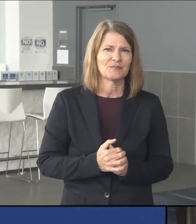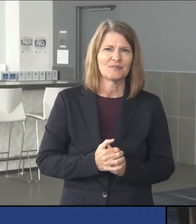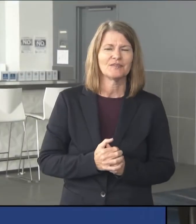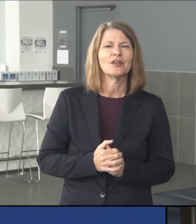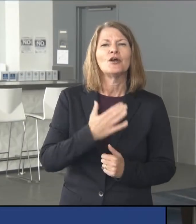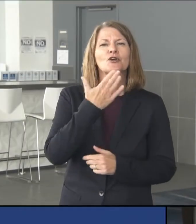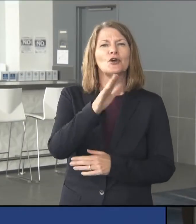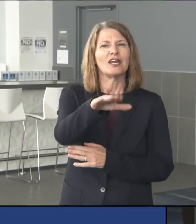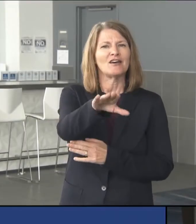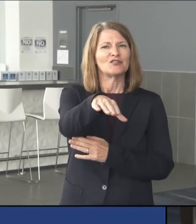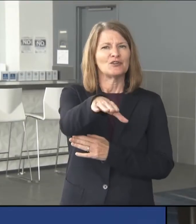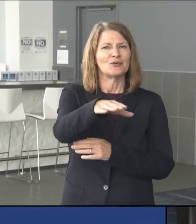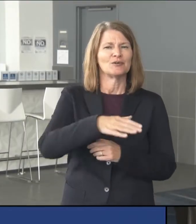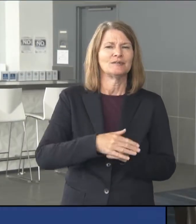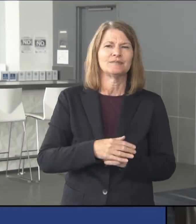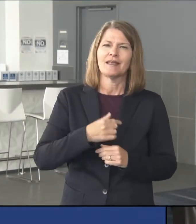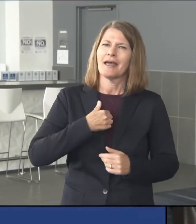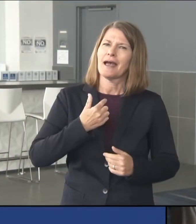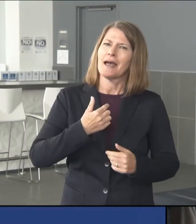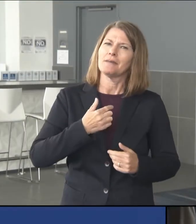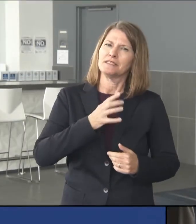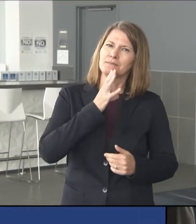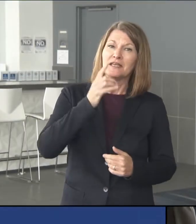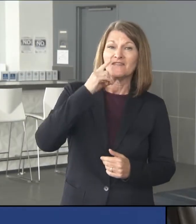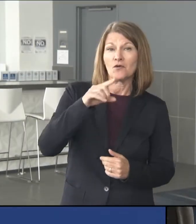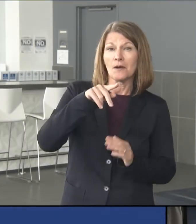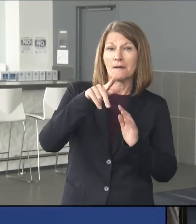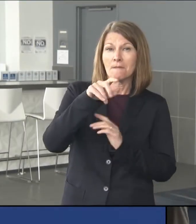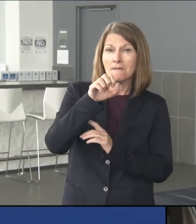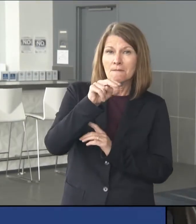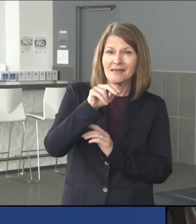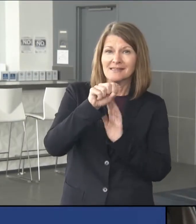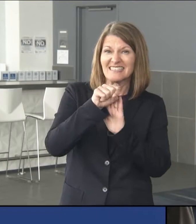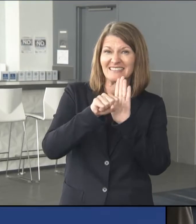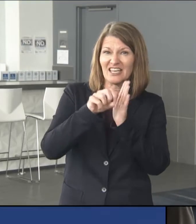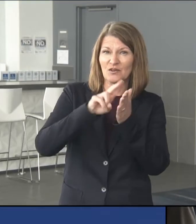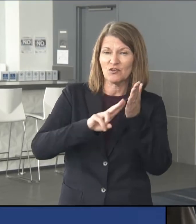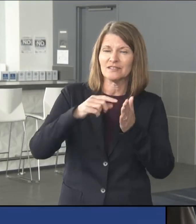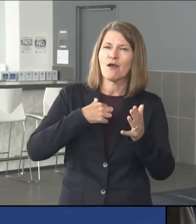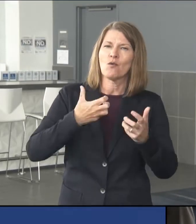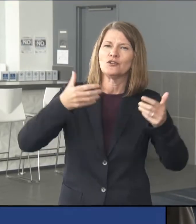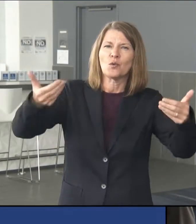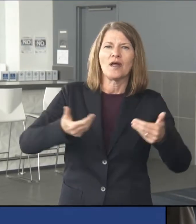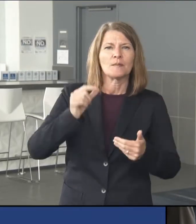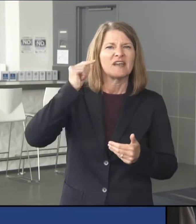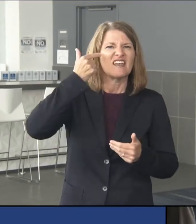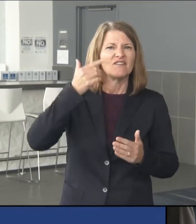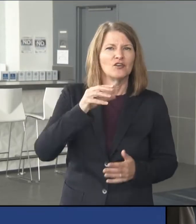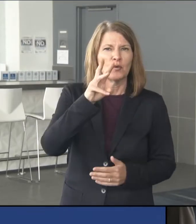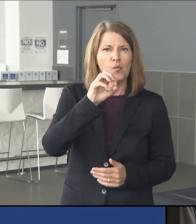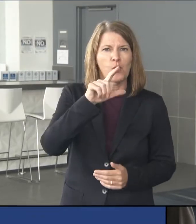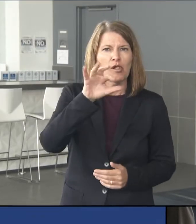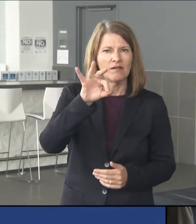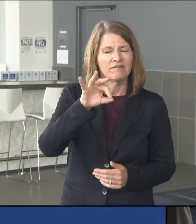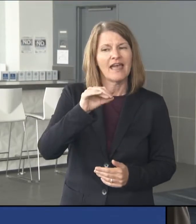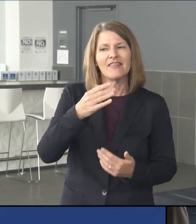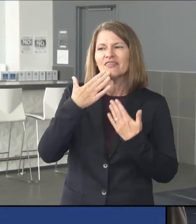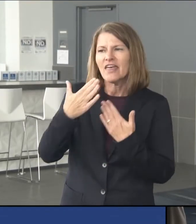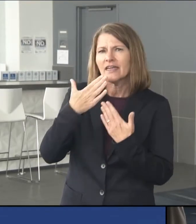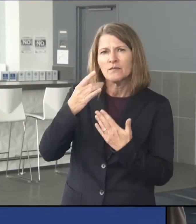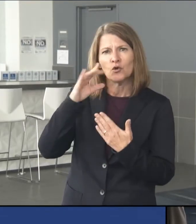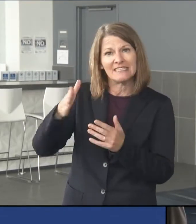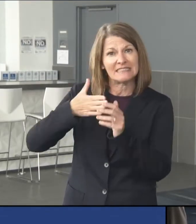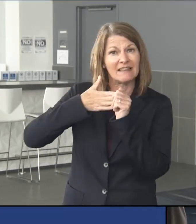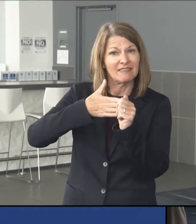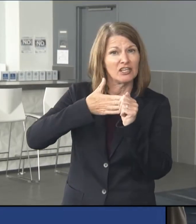Well, good afternoon. On behalf of Penn State, I wish to welcome Governor Wolf and thank him for his leadership